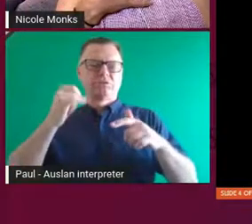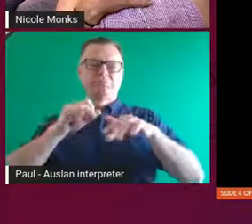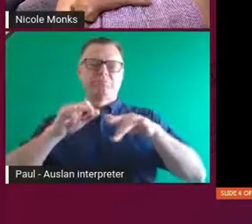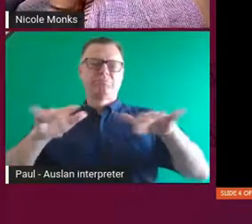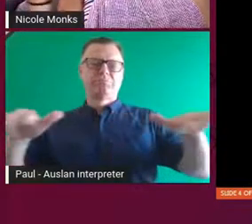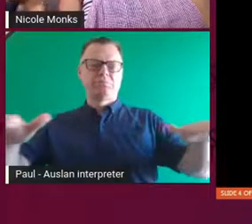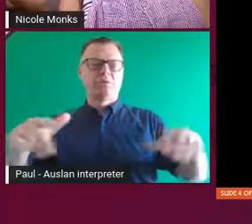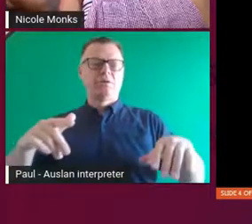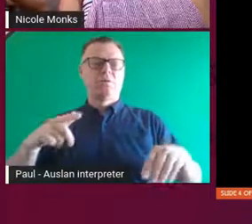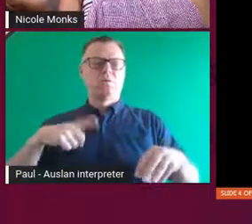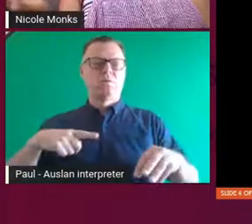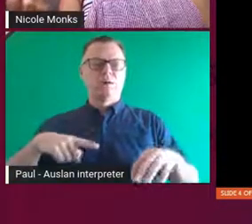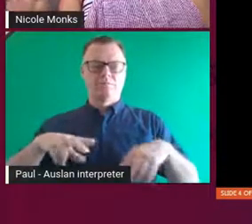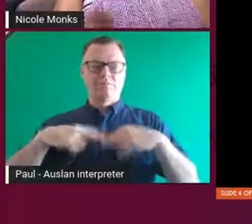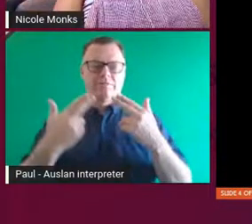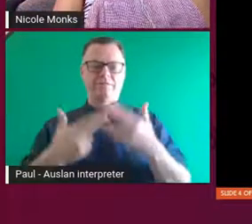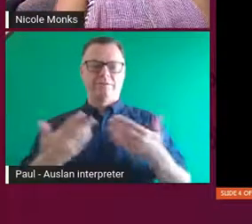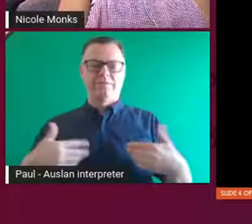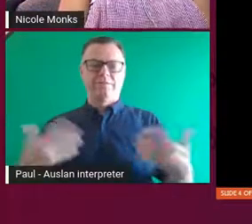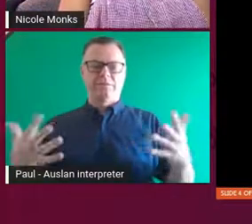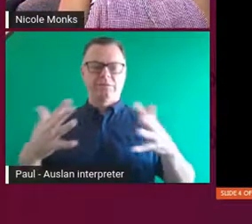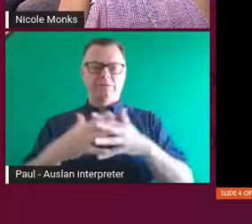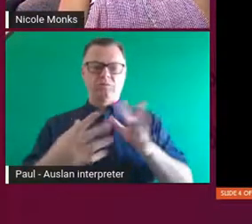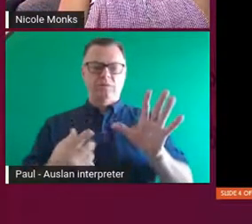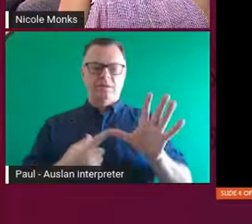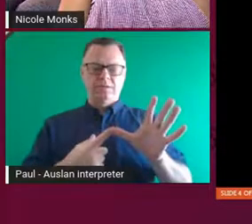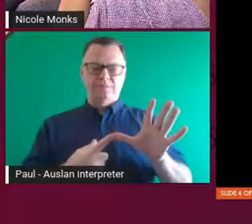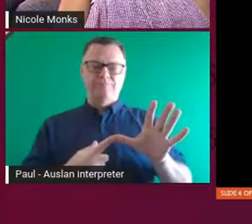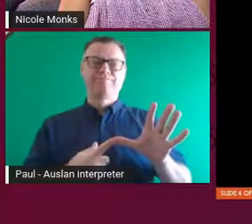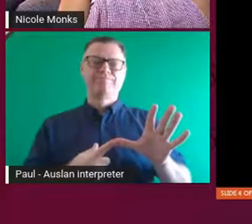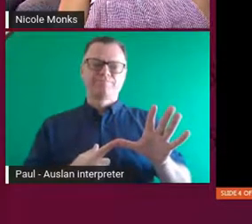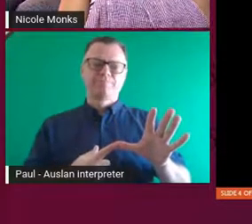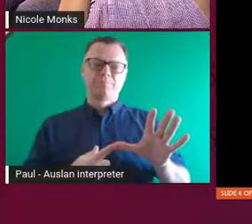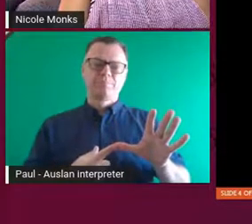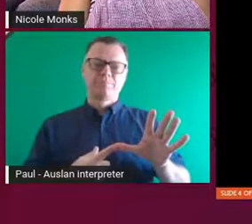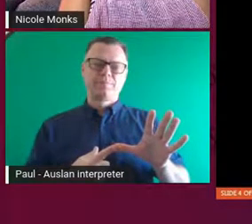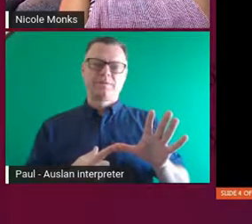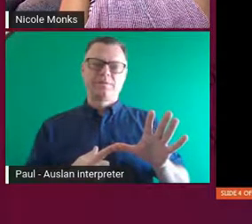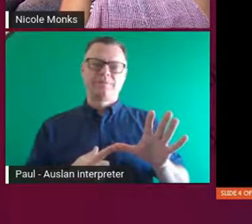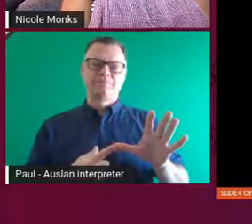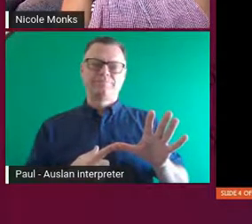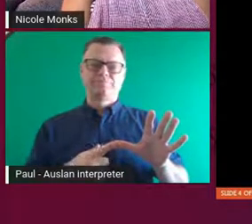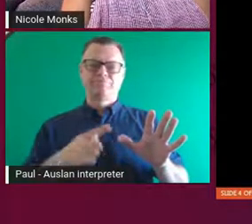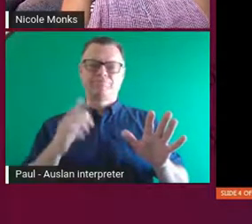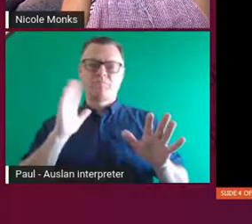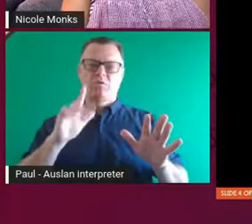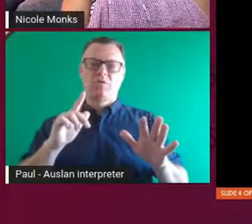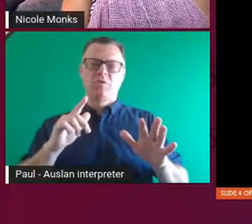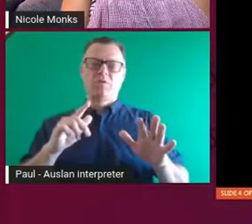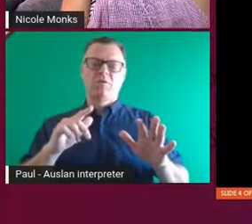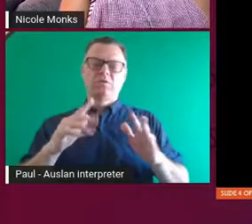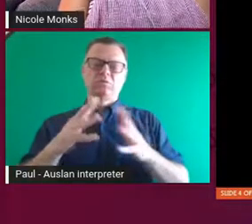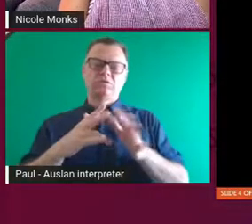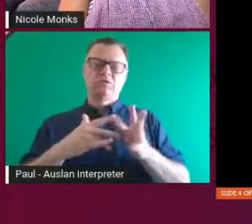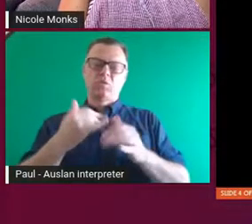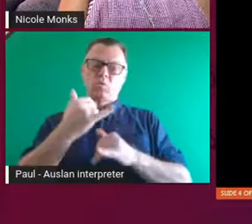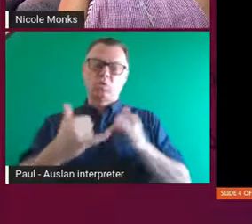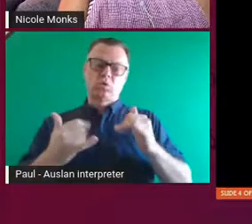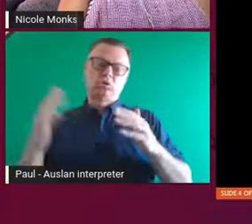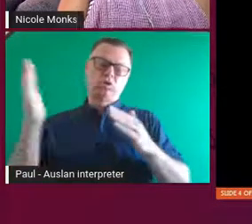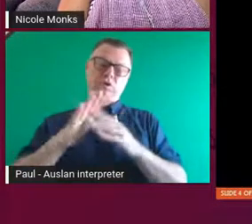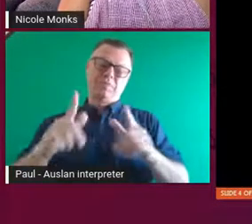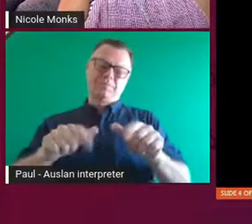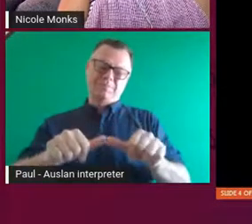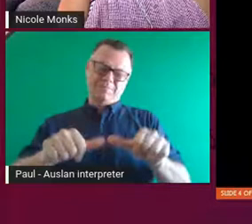my family over here in Western Australia had been on the biggest sheep station over here. So I was